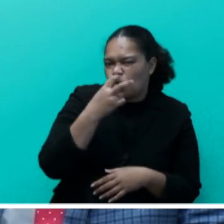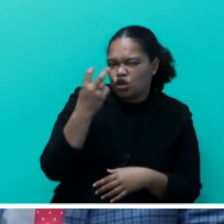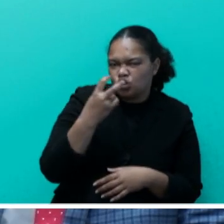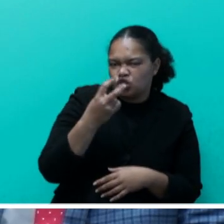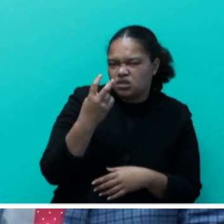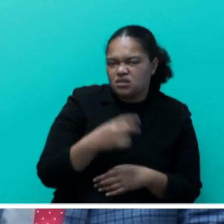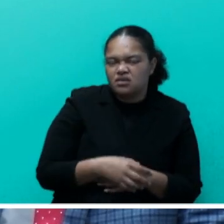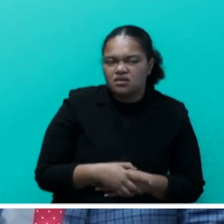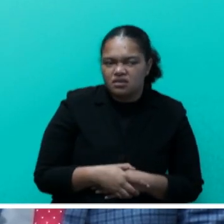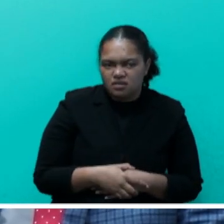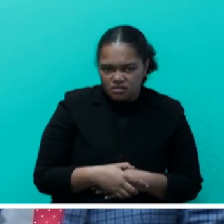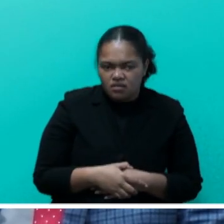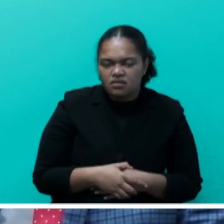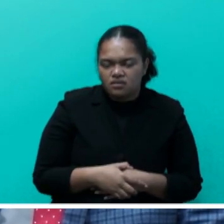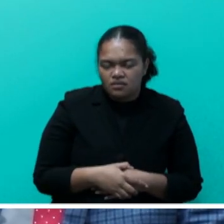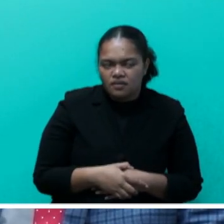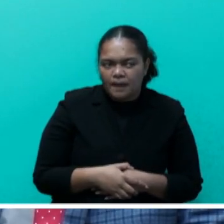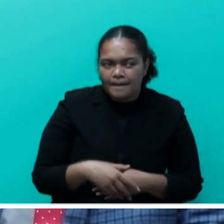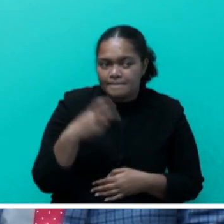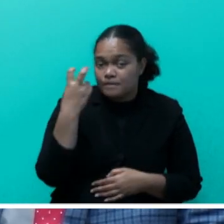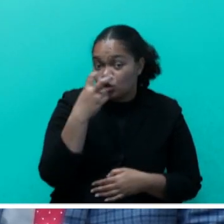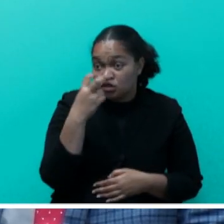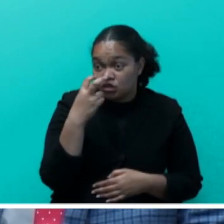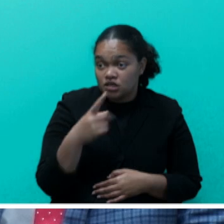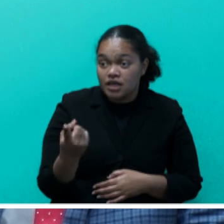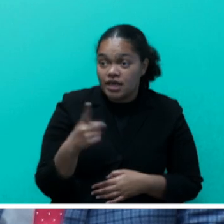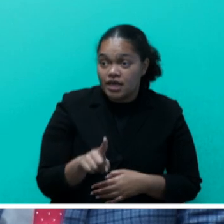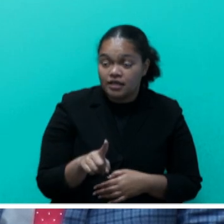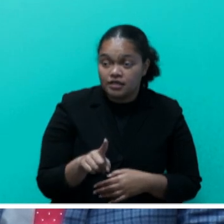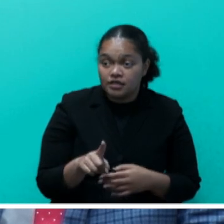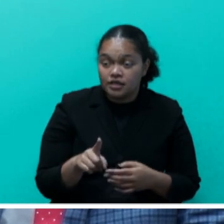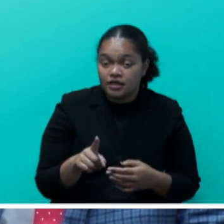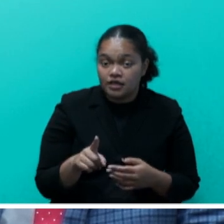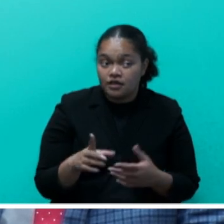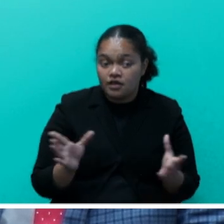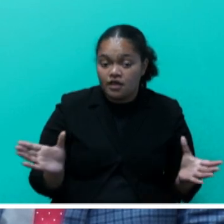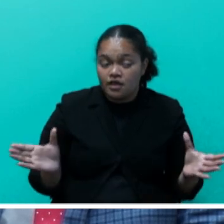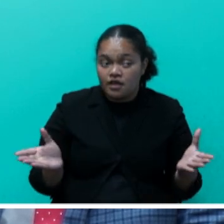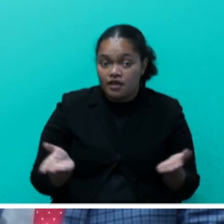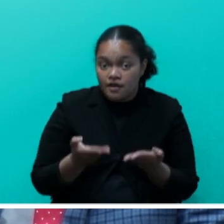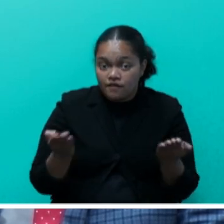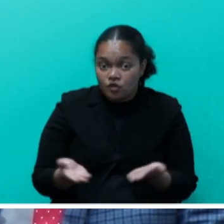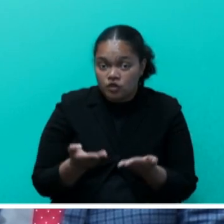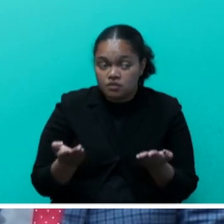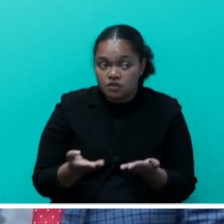components of monitoring and enforcement. So as I already mentioned,